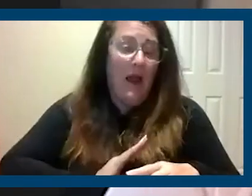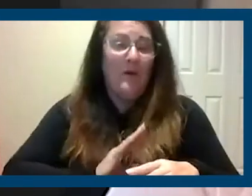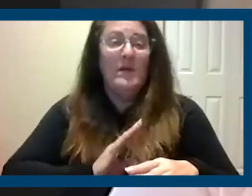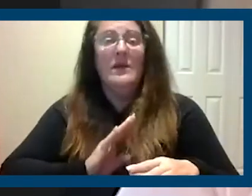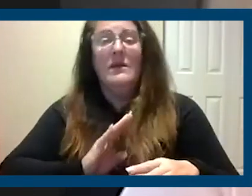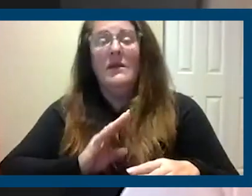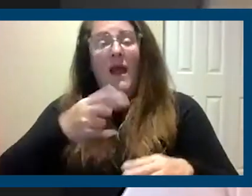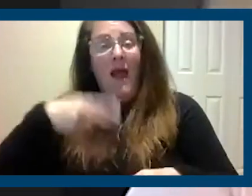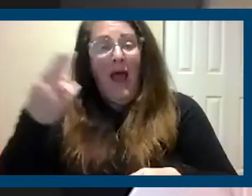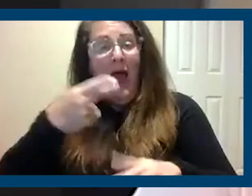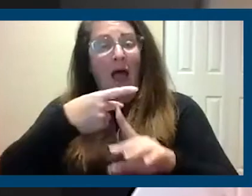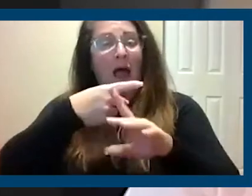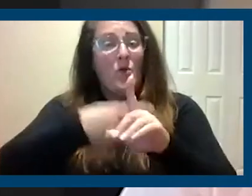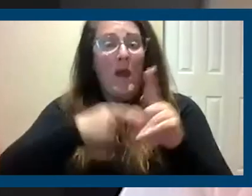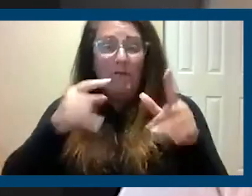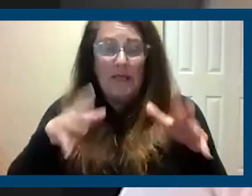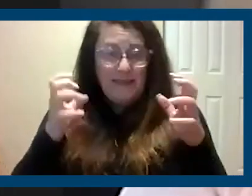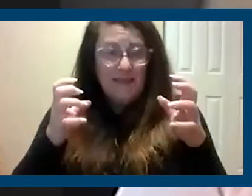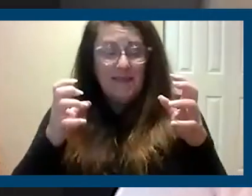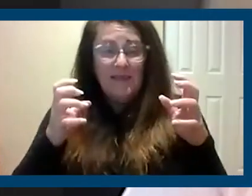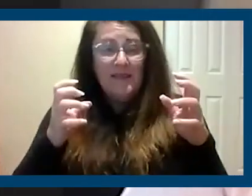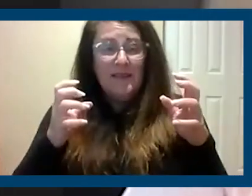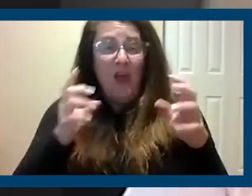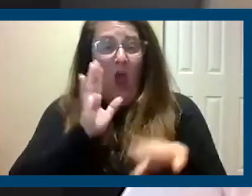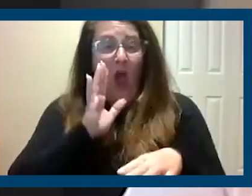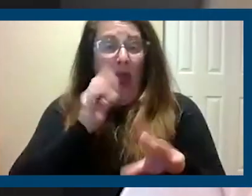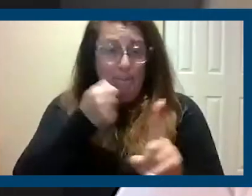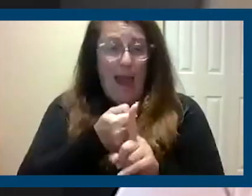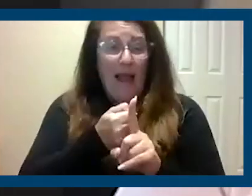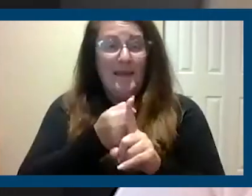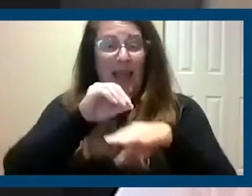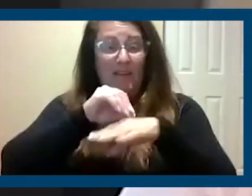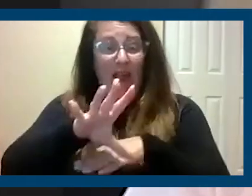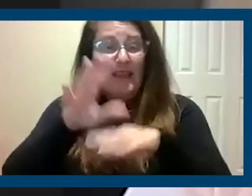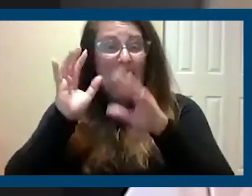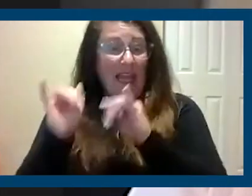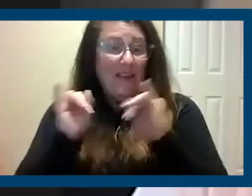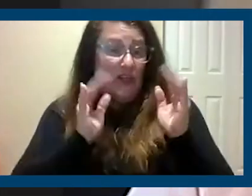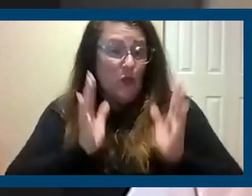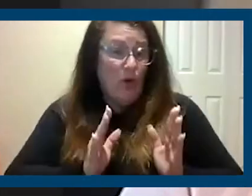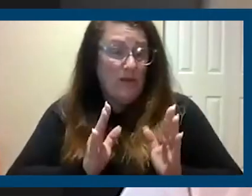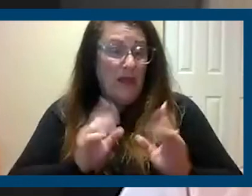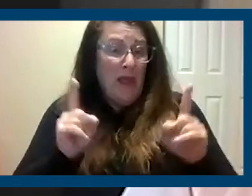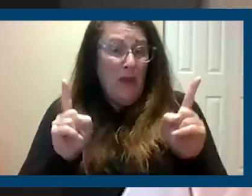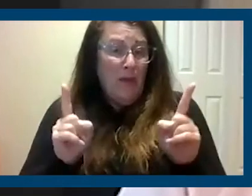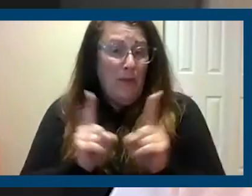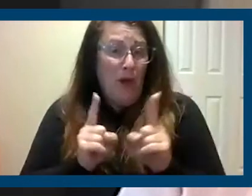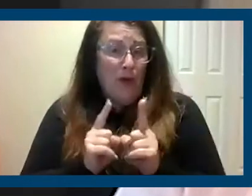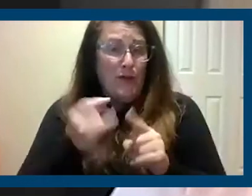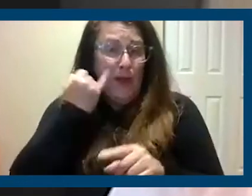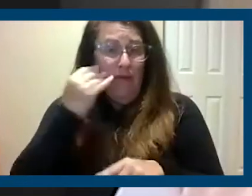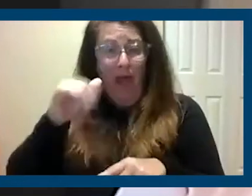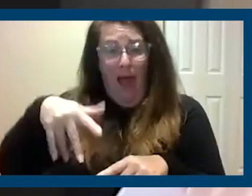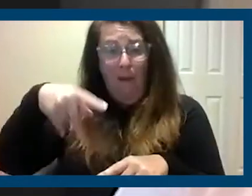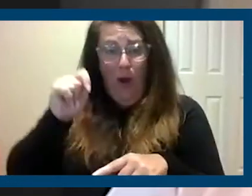raises. And like on individuals, right, that's one thing. But also when a unit becomes vacant and